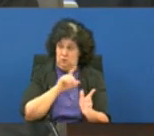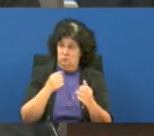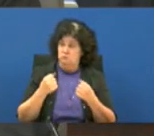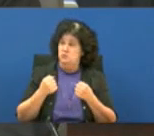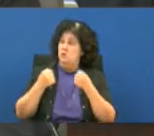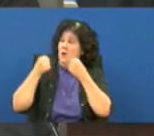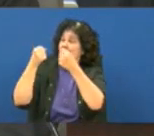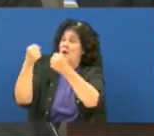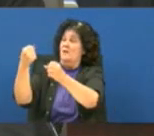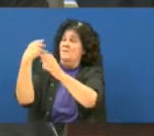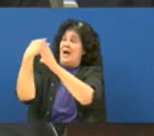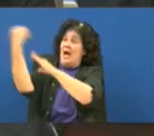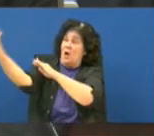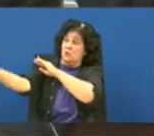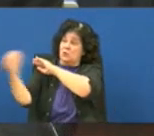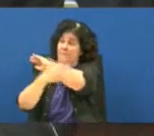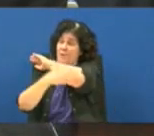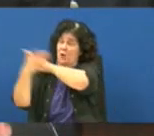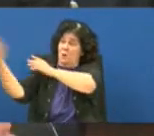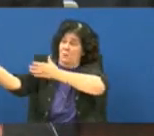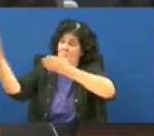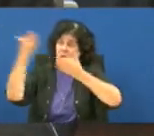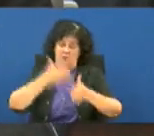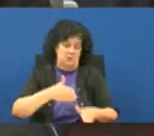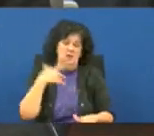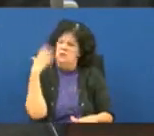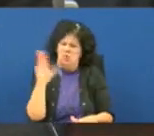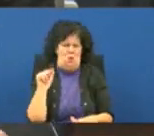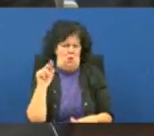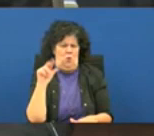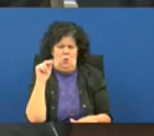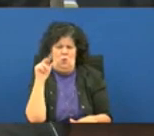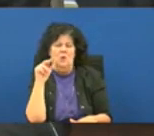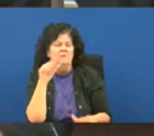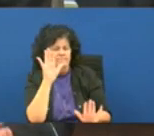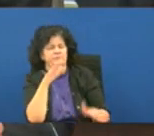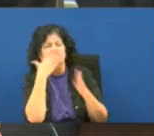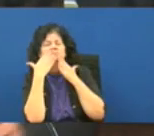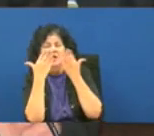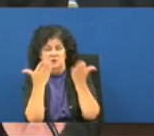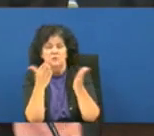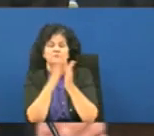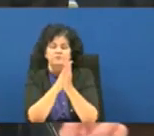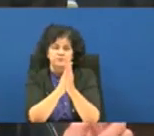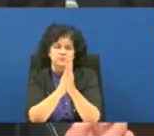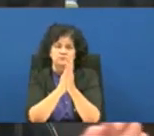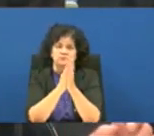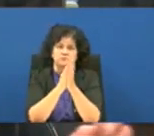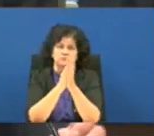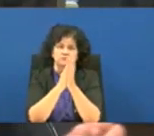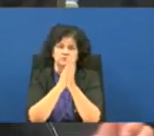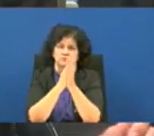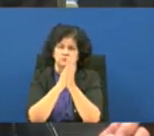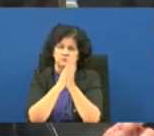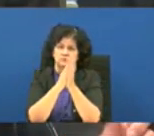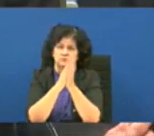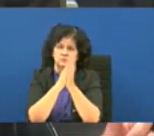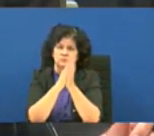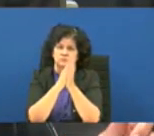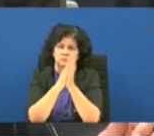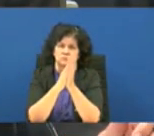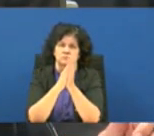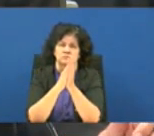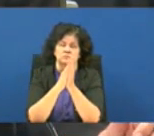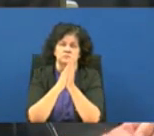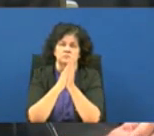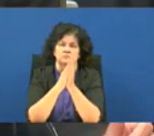outside of the parish absolutely bringing them into the thank you that's where i was trying to get to no um have we laid off 21 people